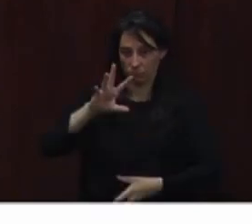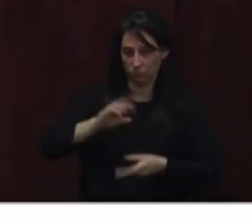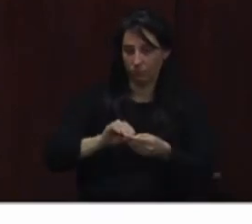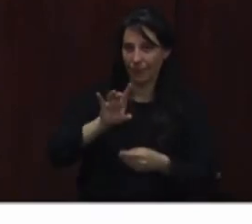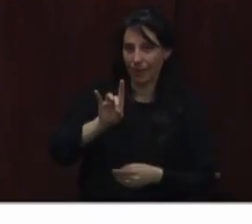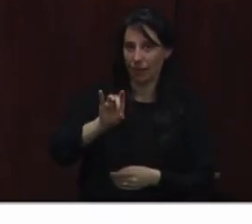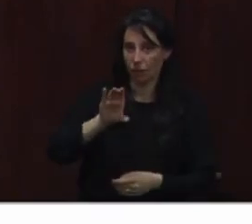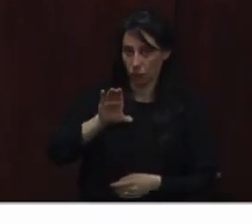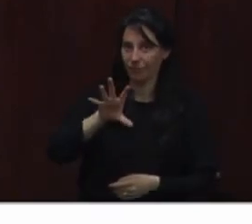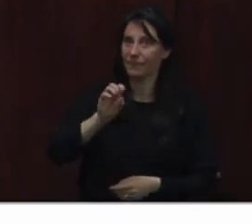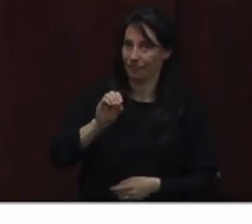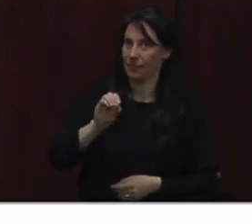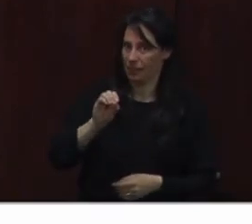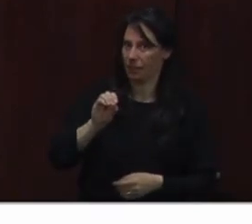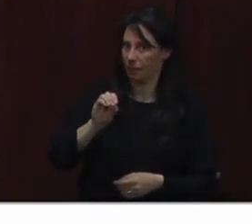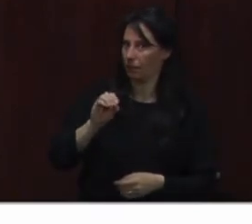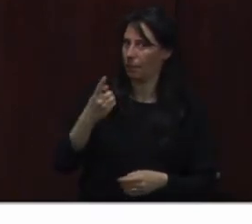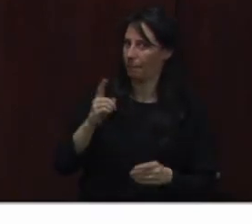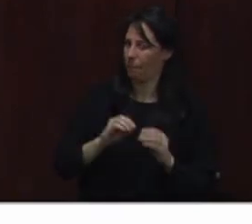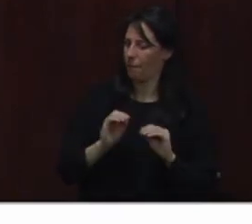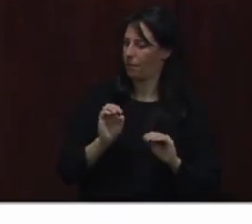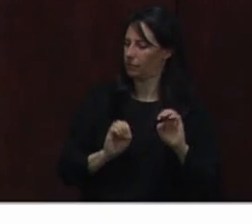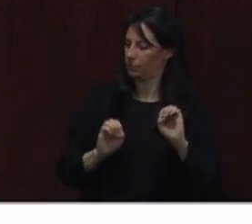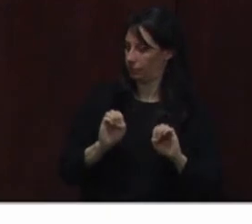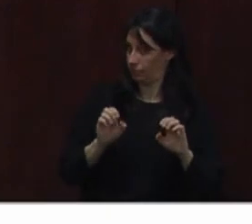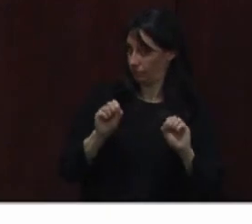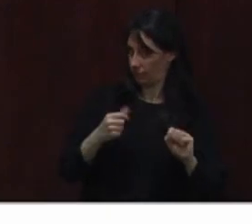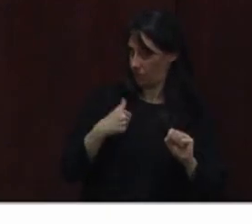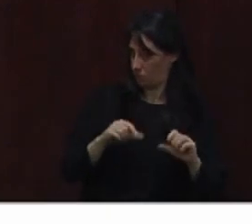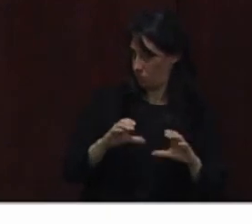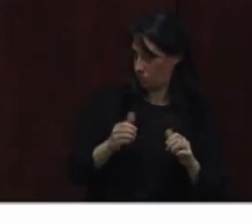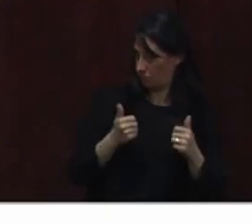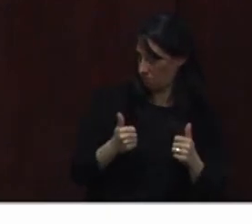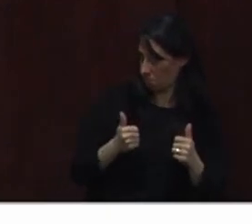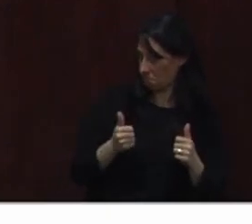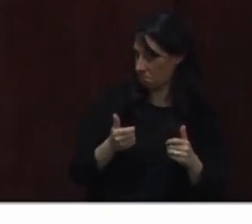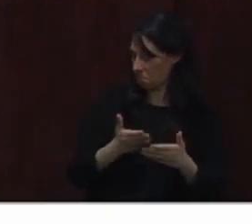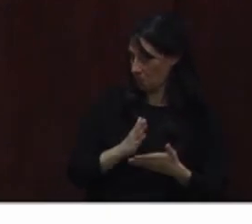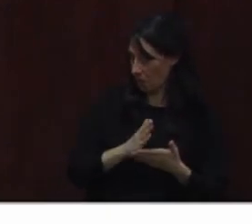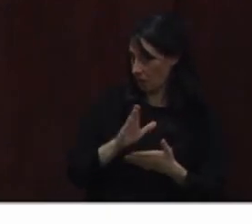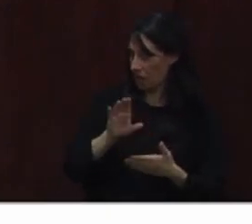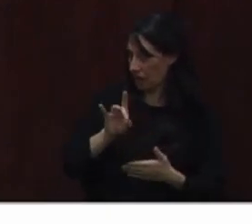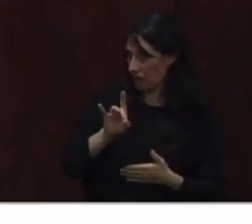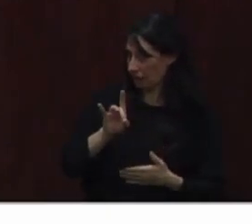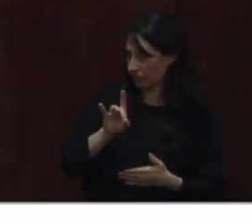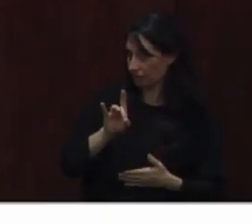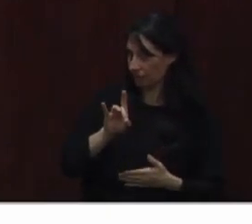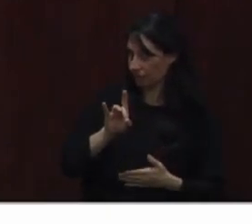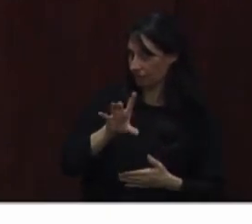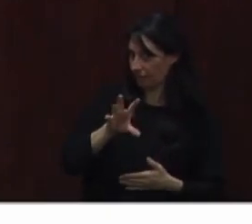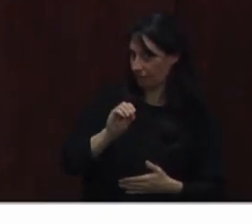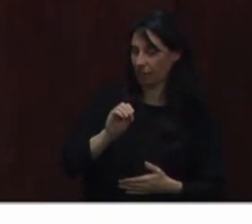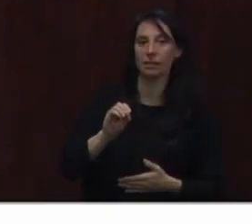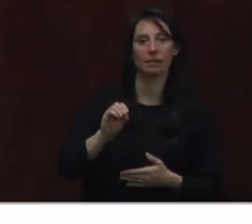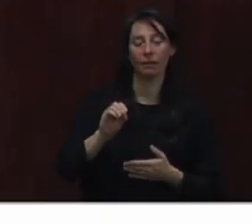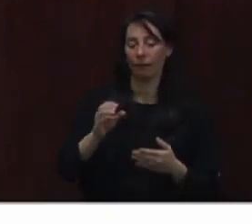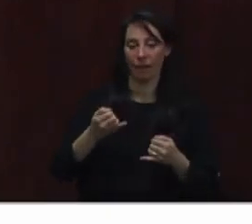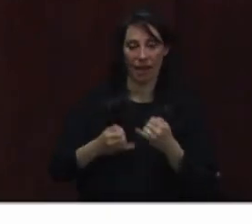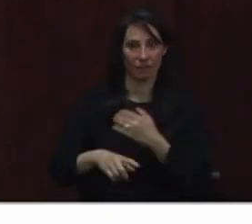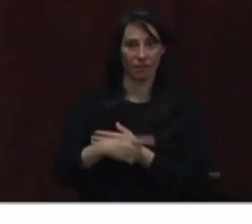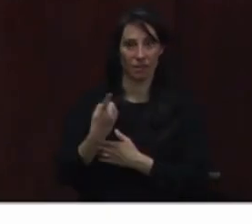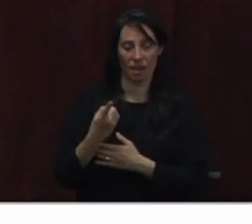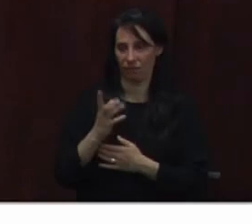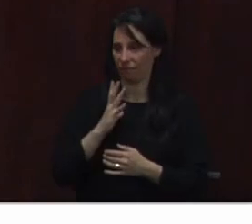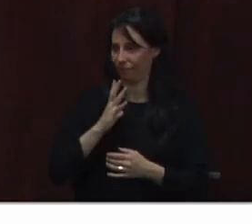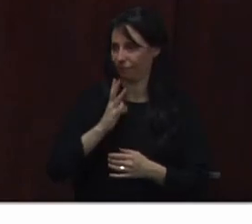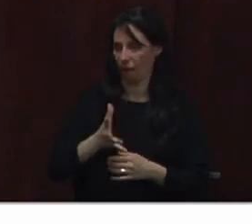What we found on site there is that with our staffing and processes, we definitely have the capacity to do 850 and more. But